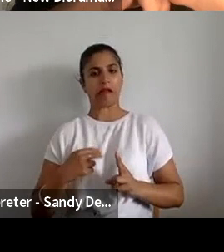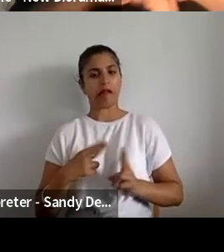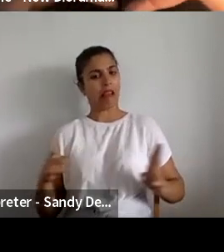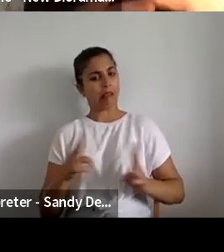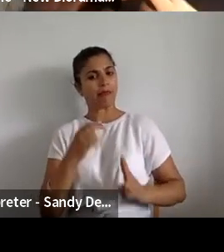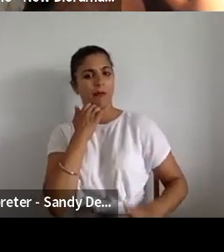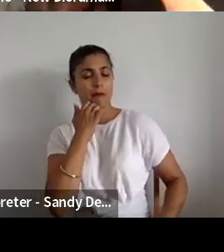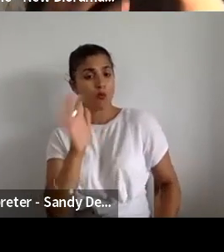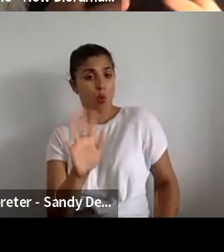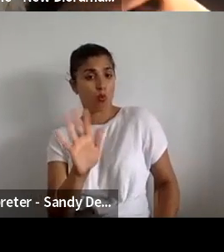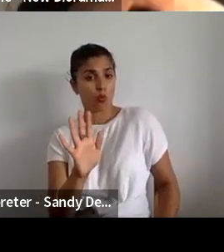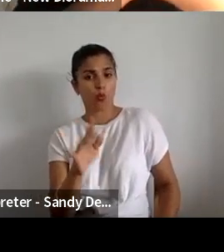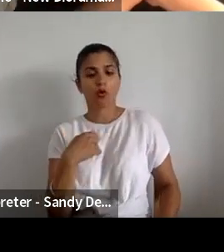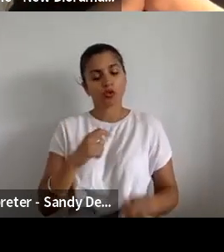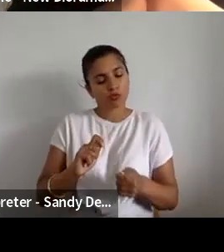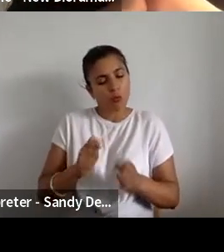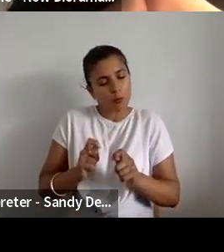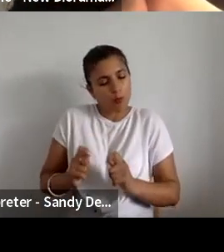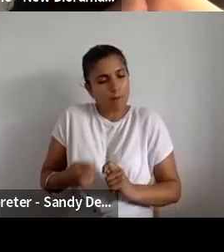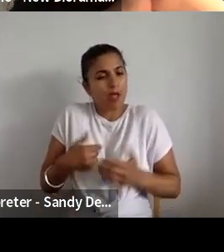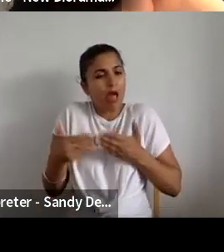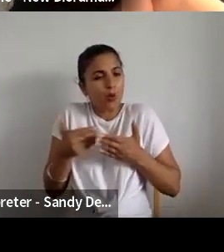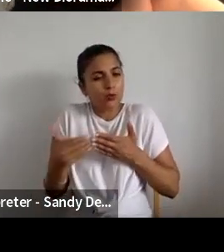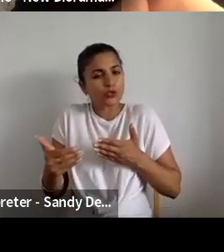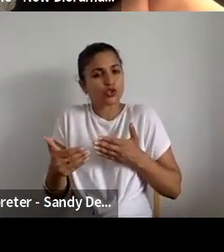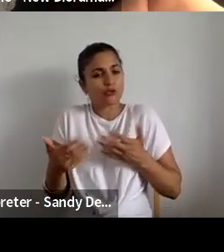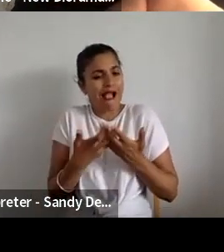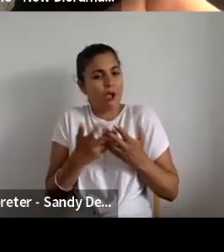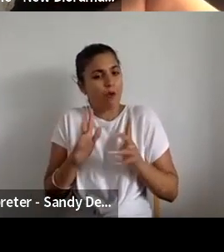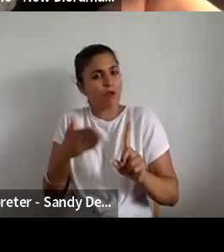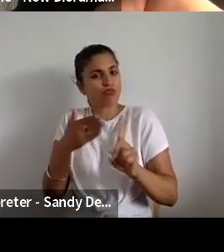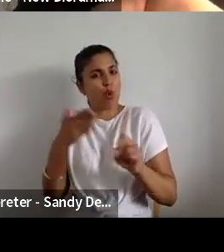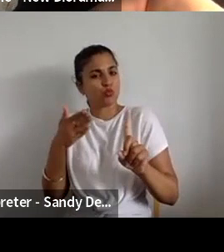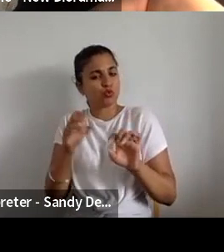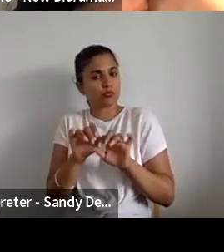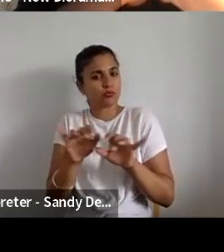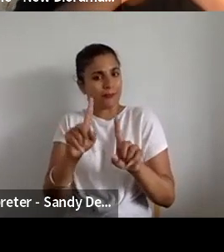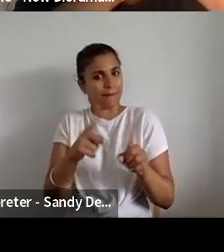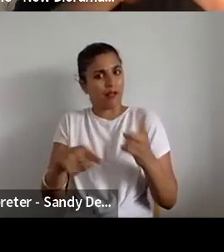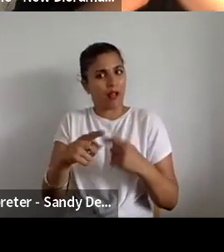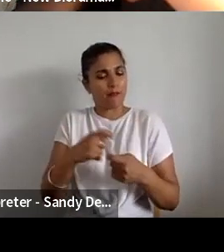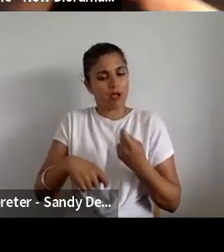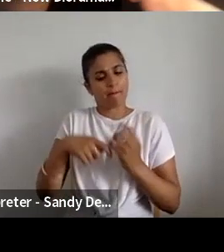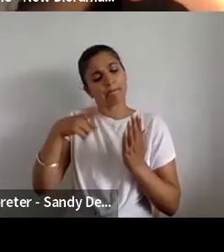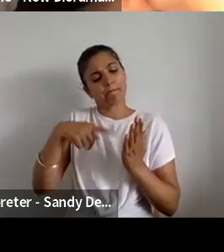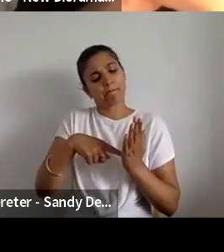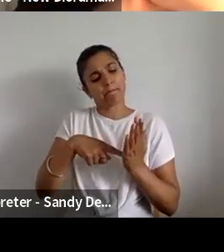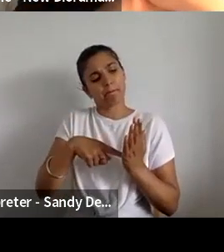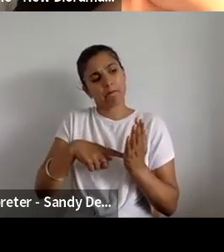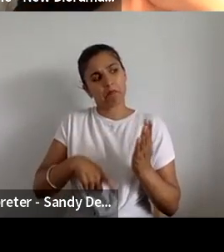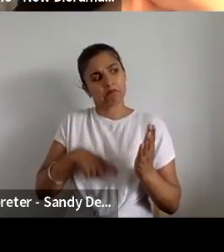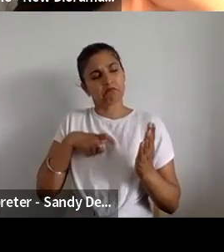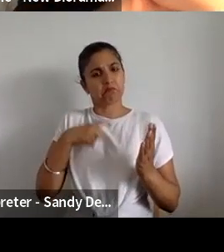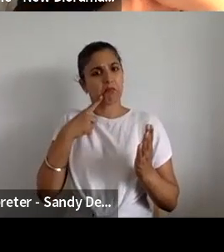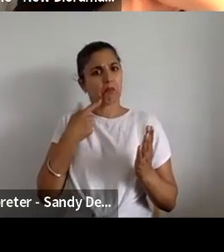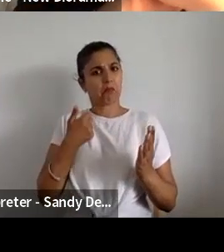It was just the same old language sort of around it, and I think the processor to gave people greater confidence that they would have a greater chance of secure